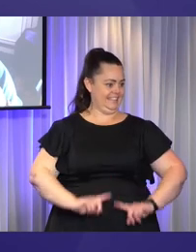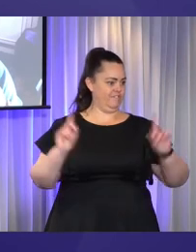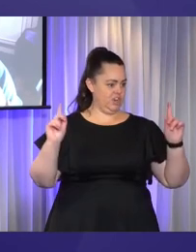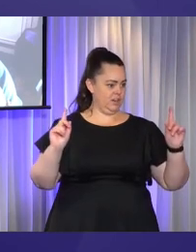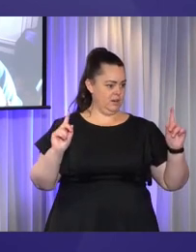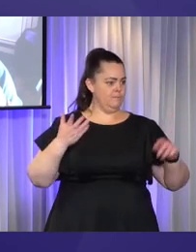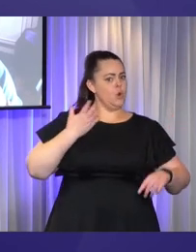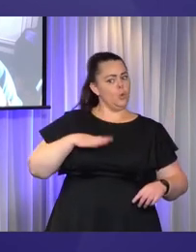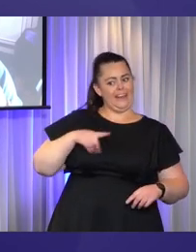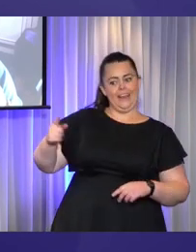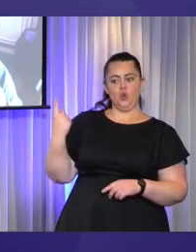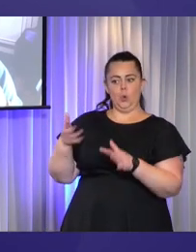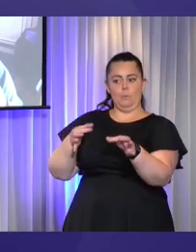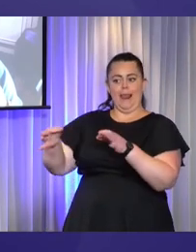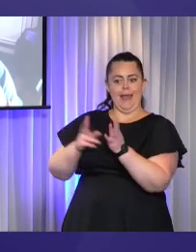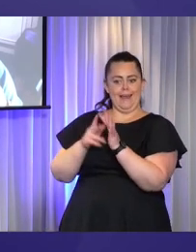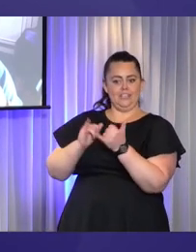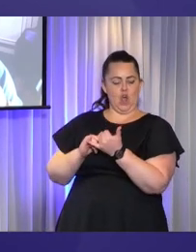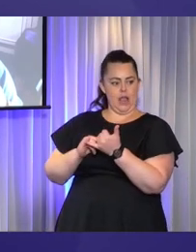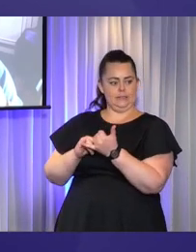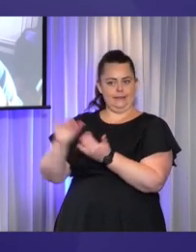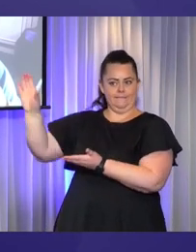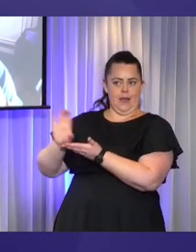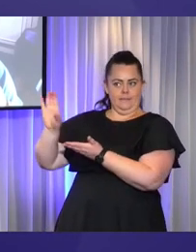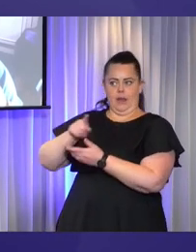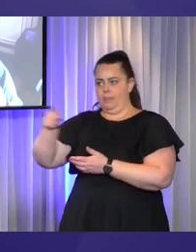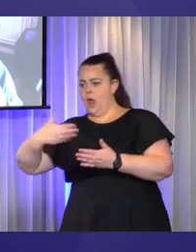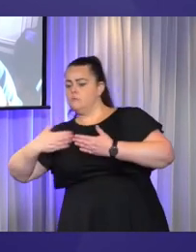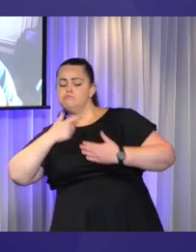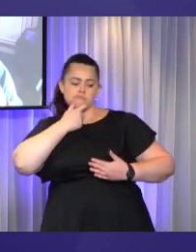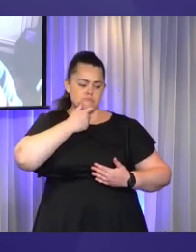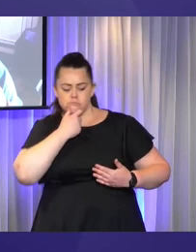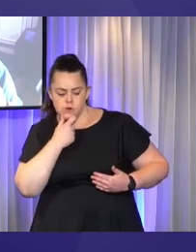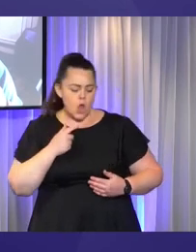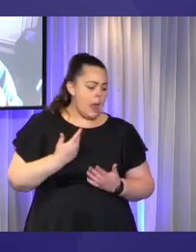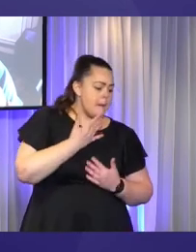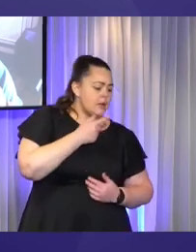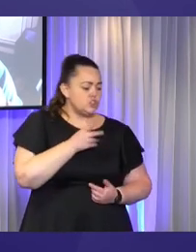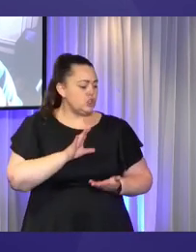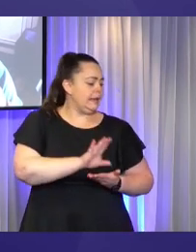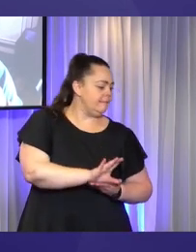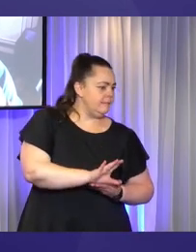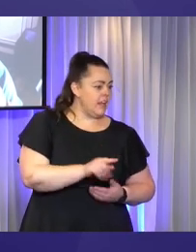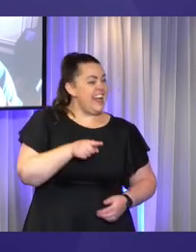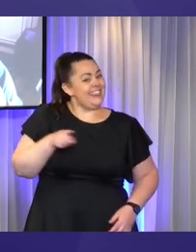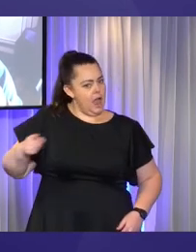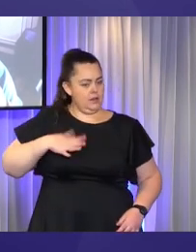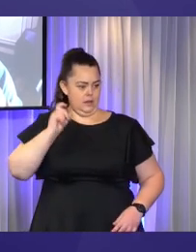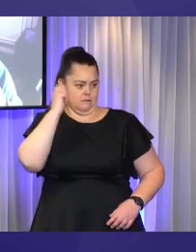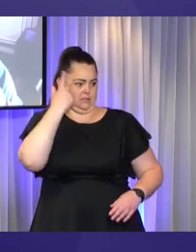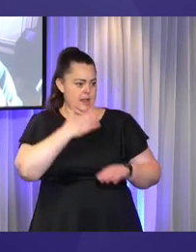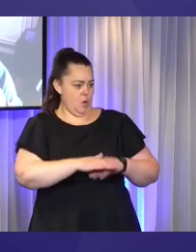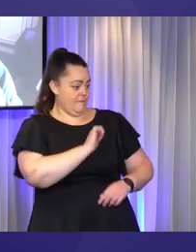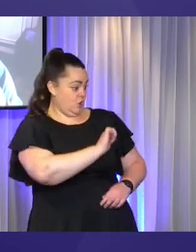capacity varies and that people's needs, because of that, vary as well. So yeah, we have to, unfortunately, have to plan for